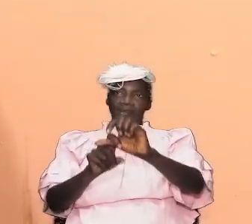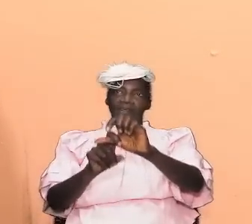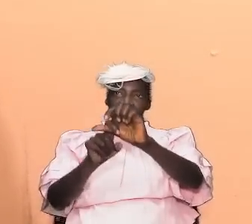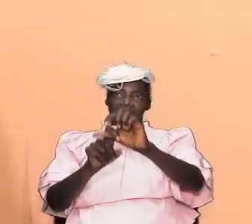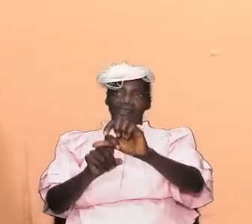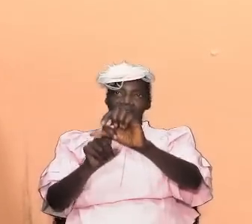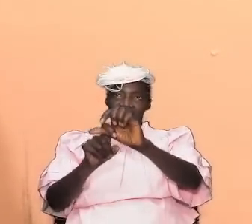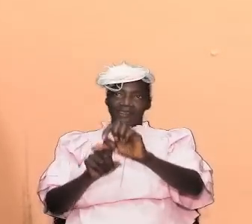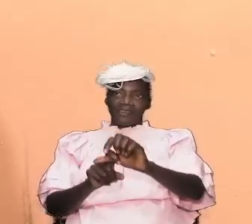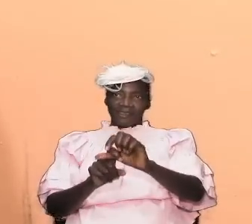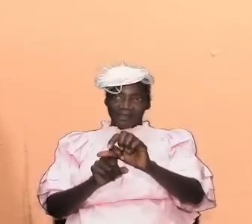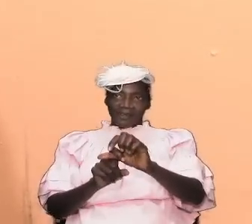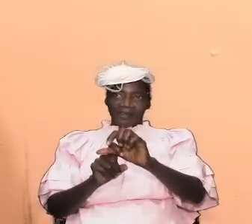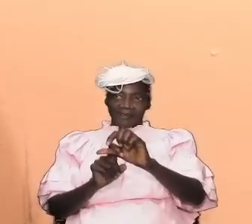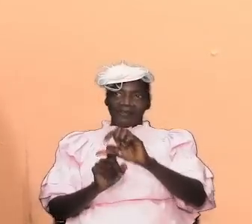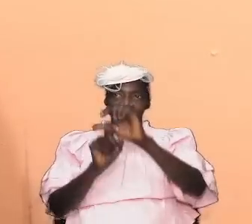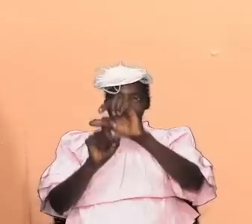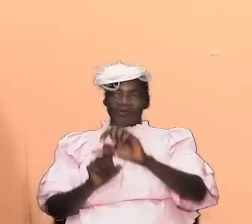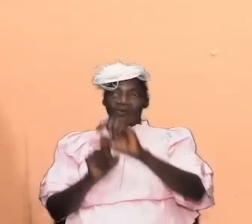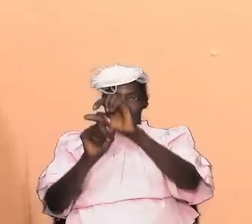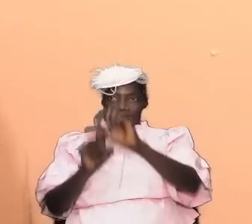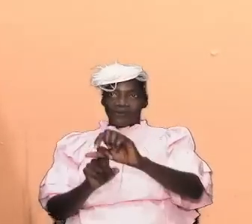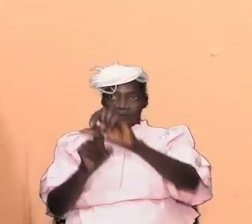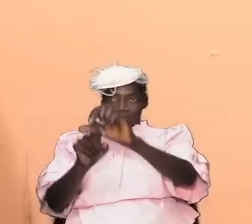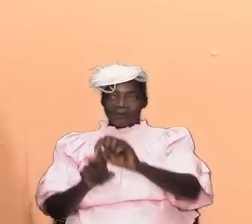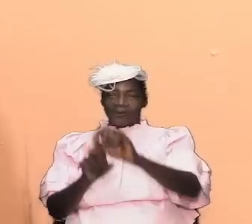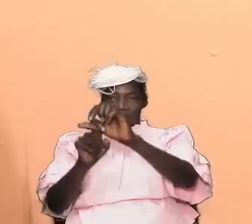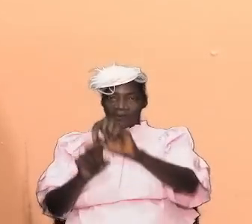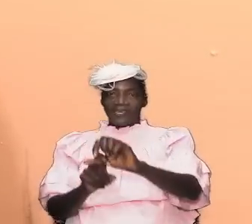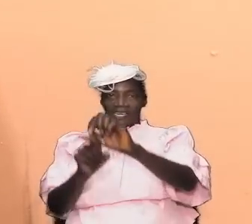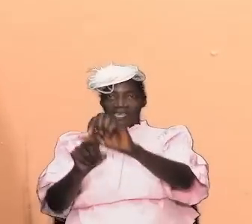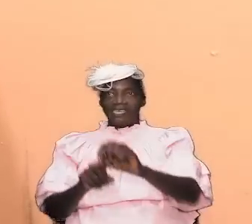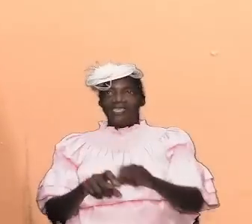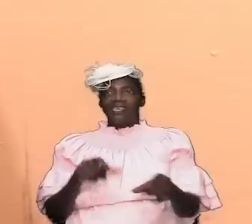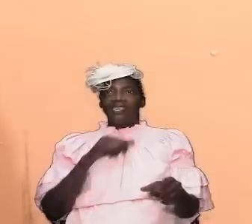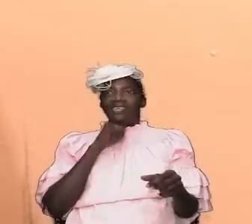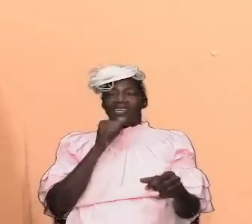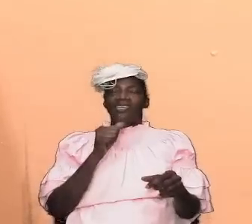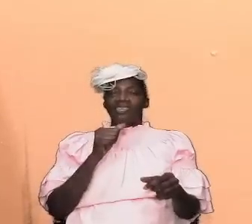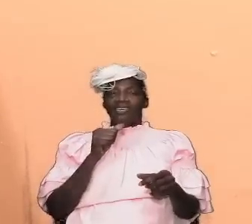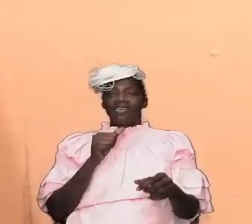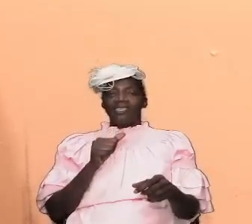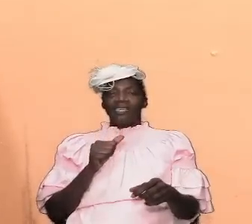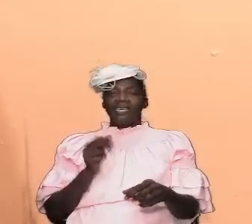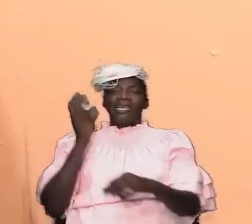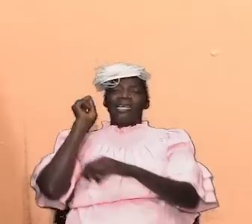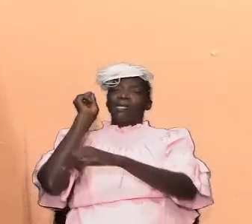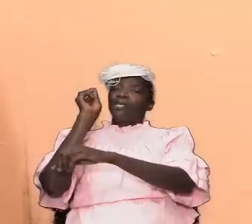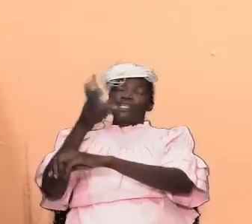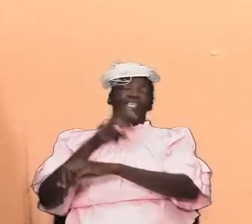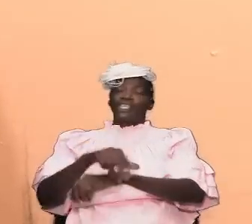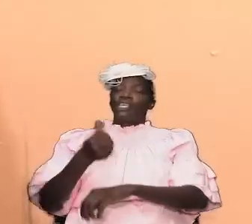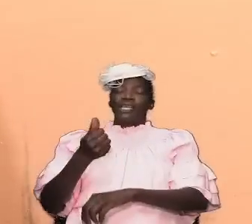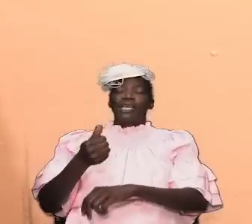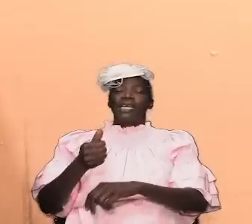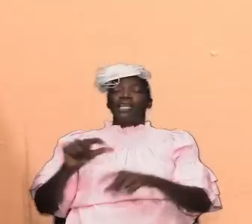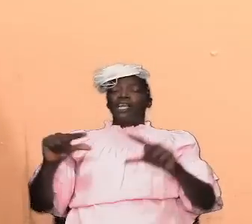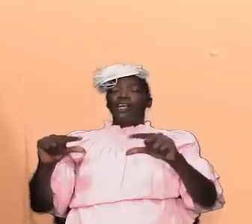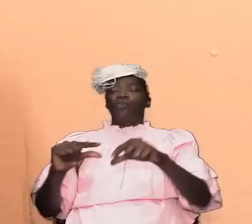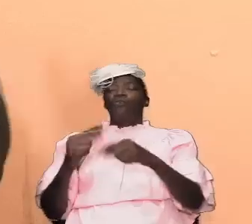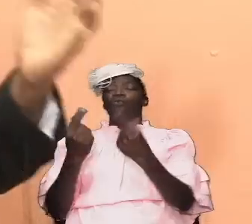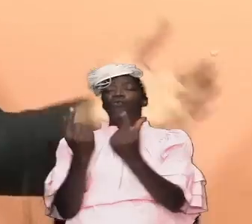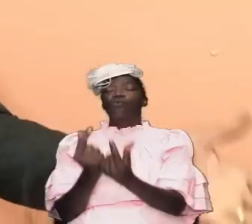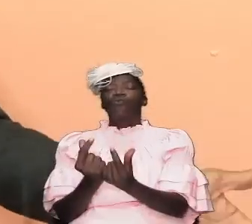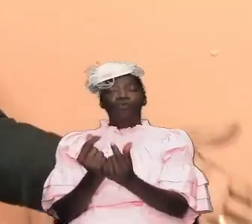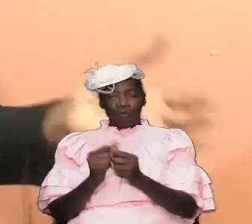a tumultuous ride but understand me i'm not going to be hitting any individual groups any